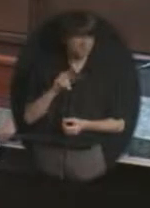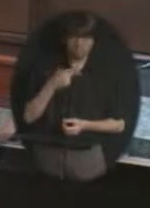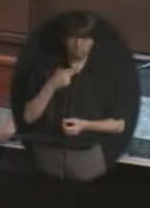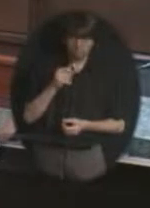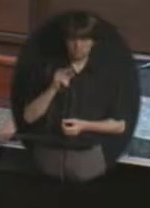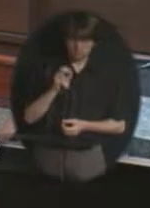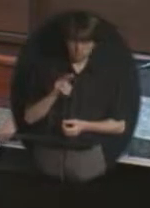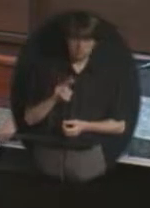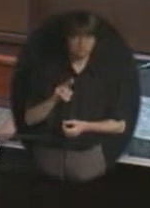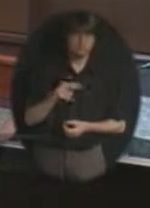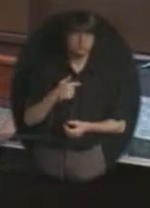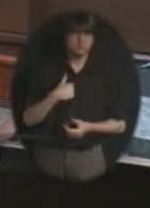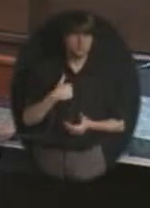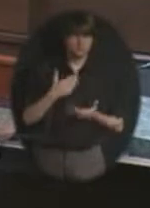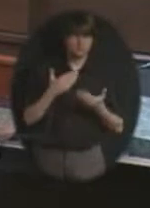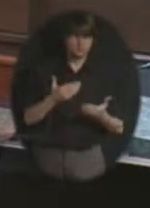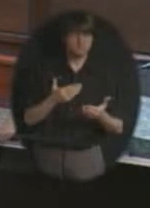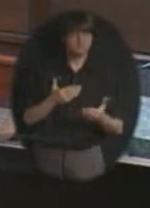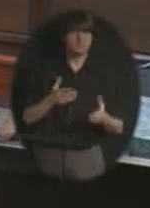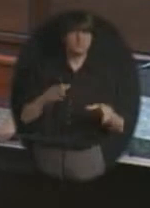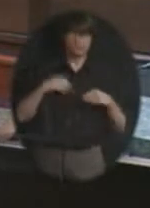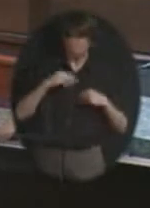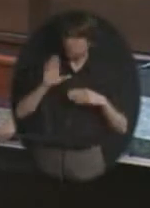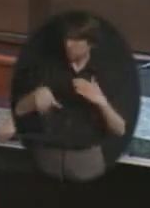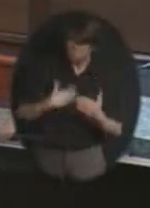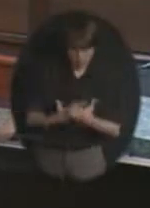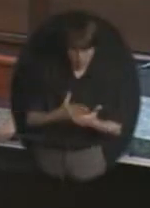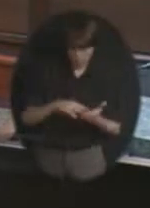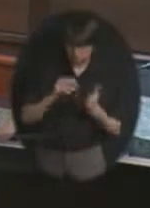7.04 student trips. Wow. Second.